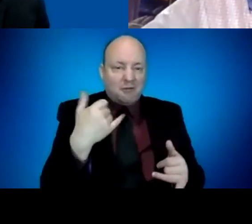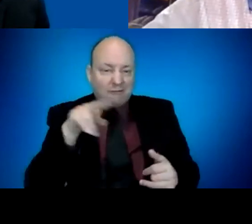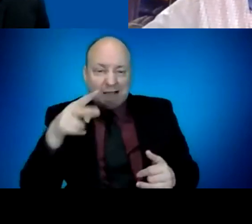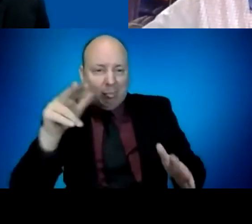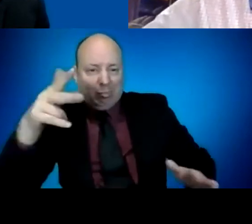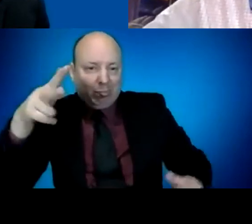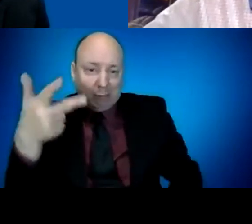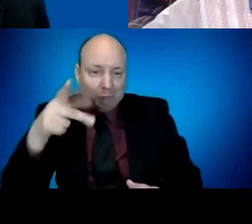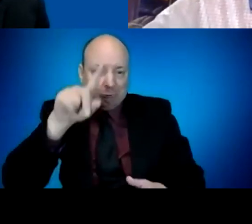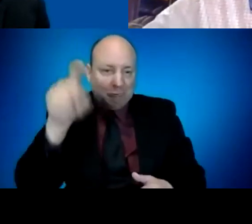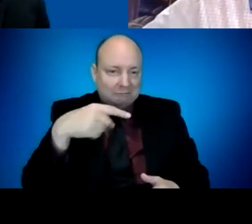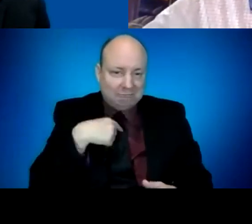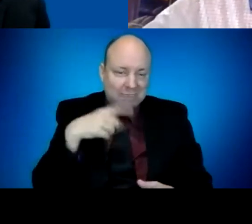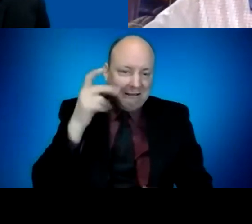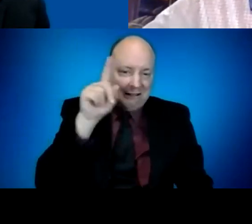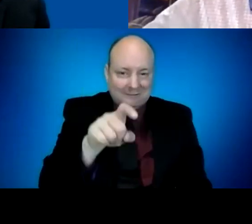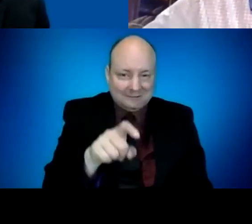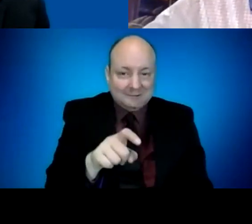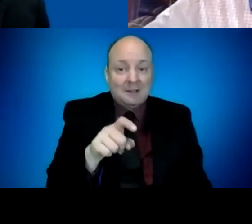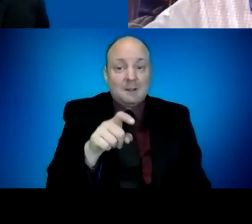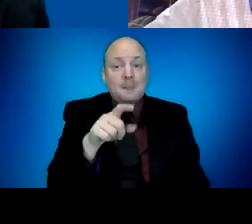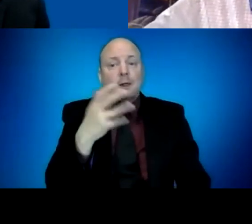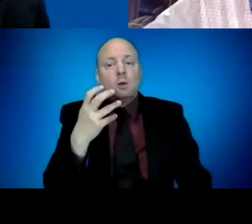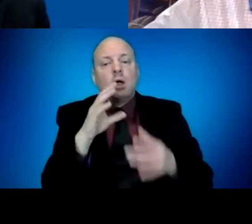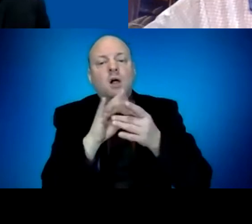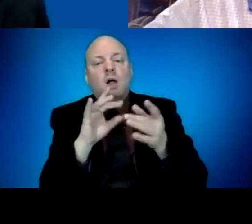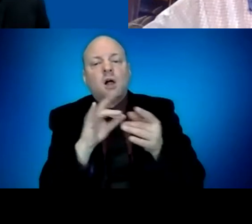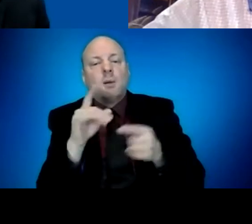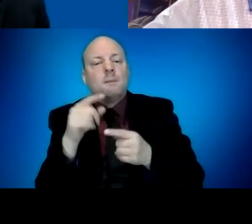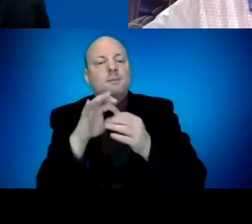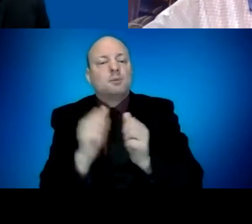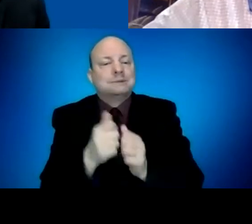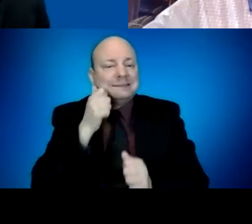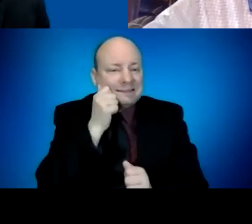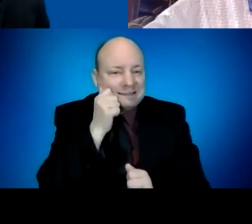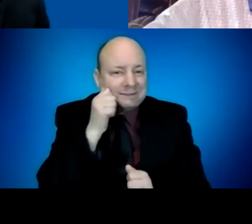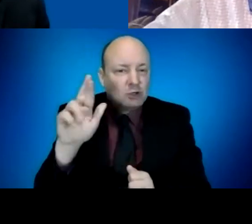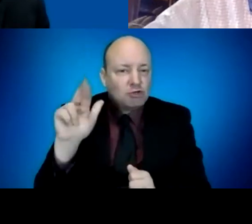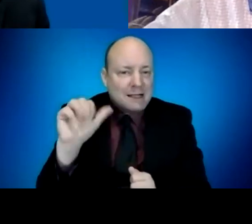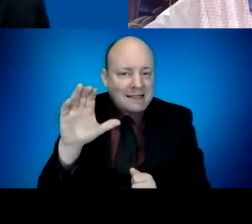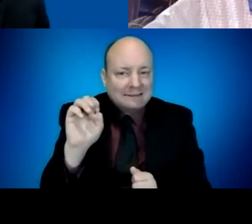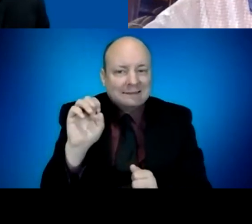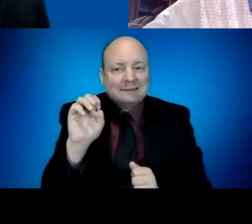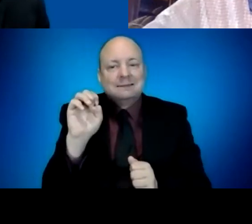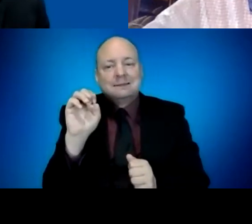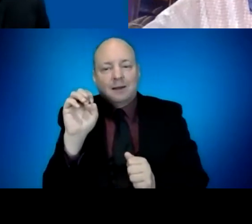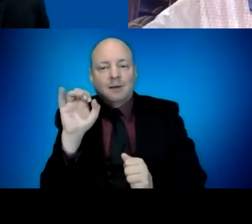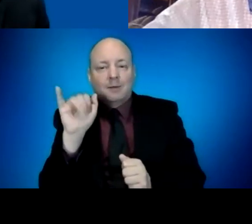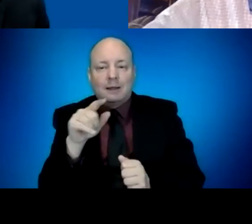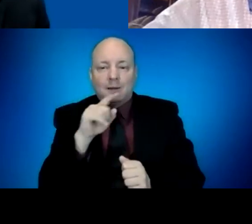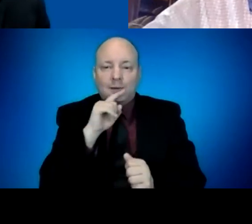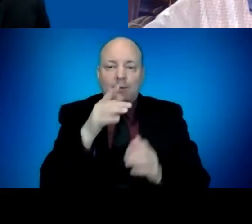race, ethnicity are broad, right? And separately, my understanding is that the metrics to gauge success